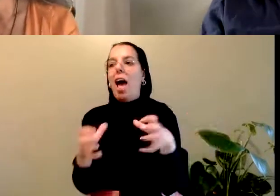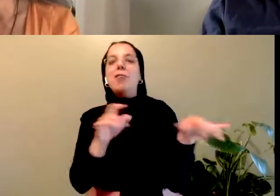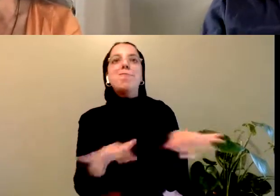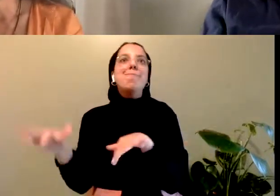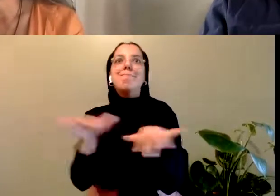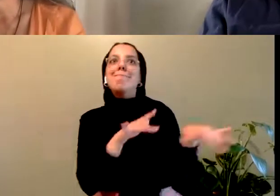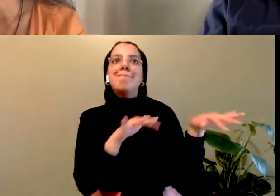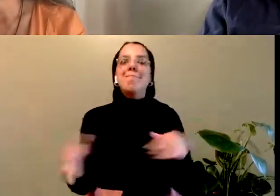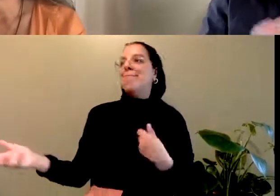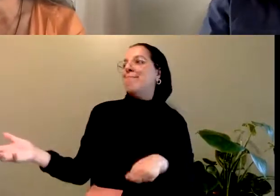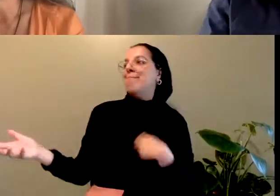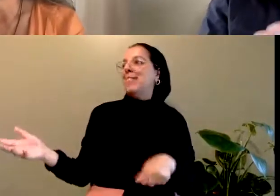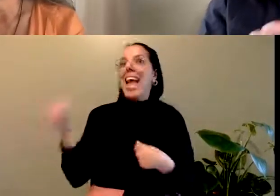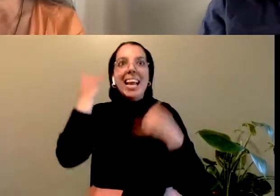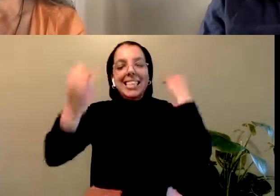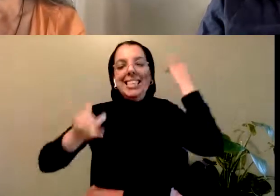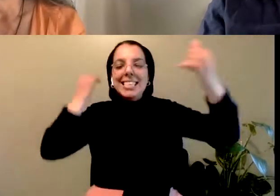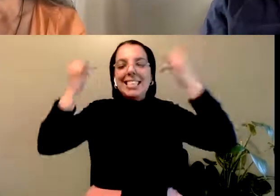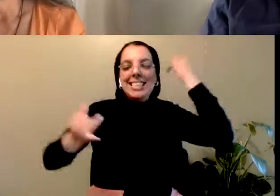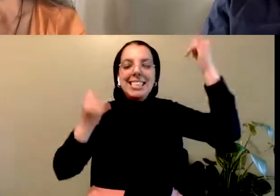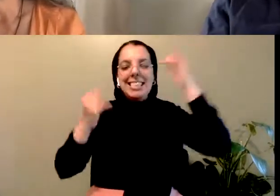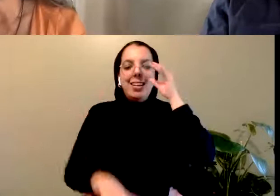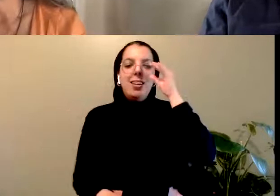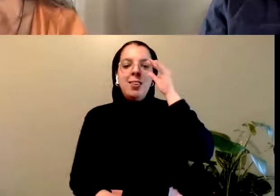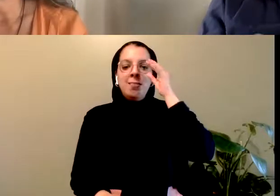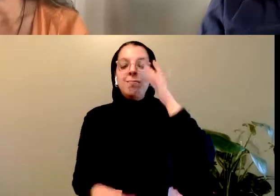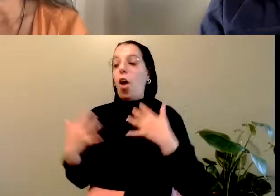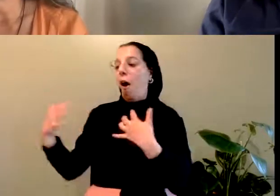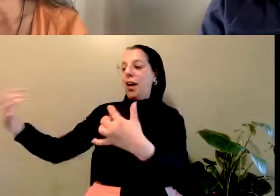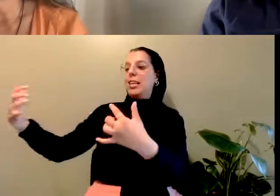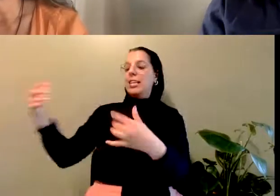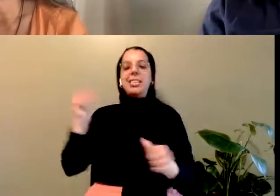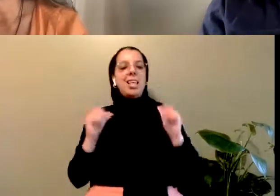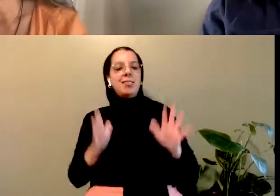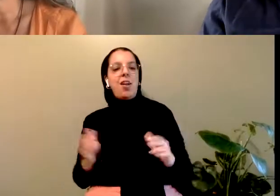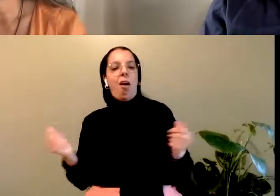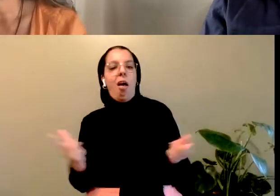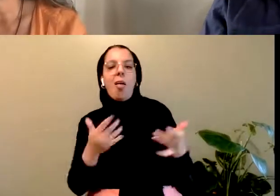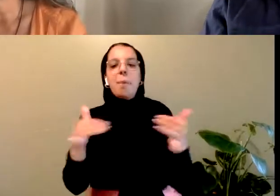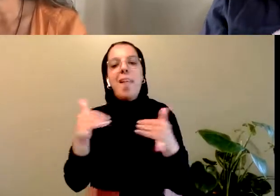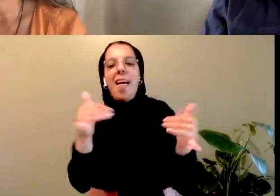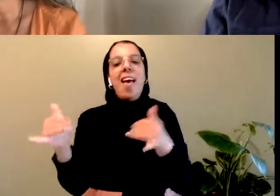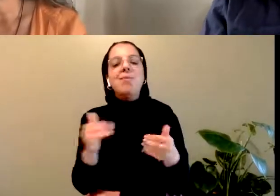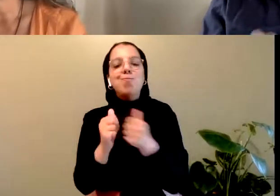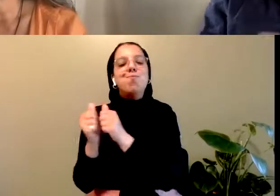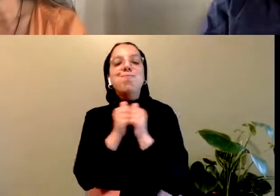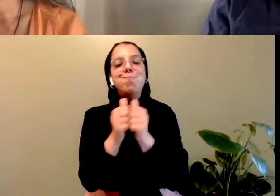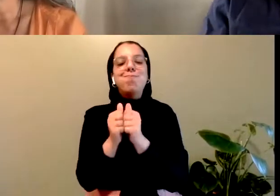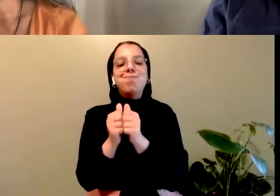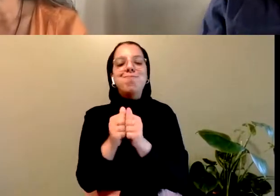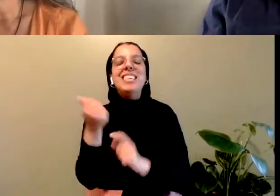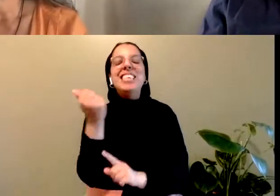ideas held between audience and company. Each has its own special quirks and characteristics, personalities